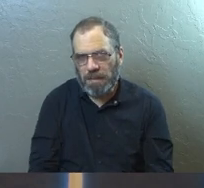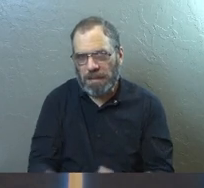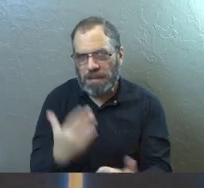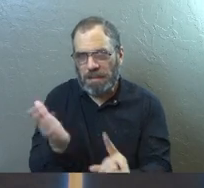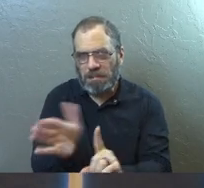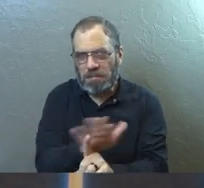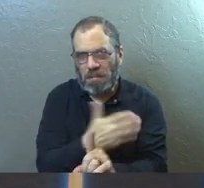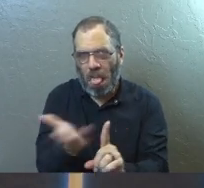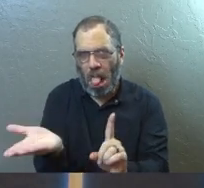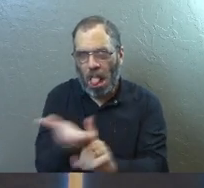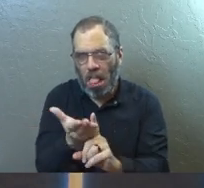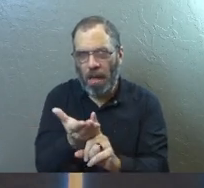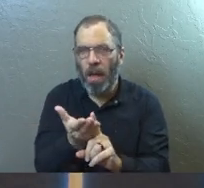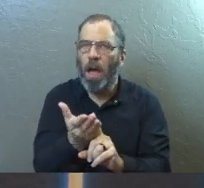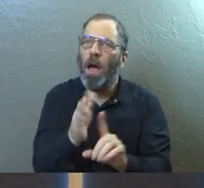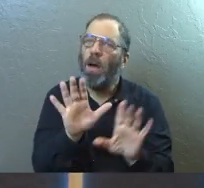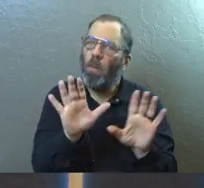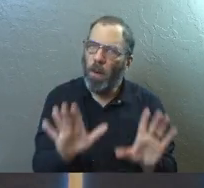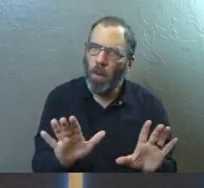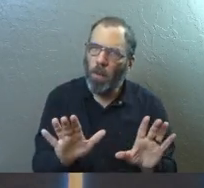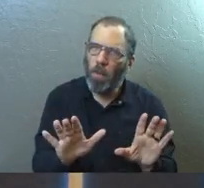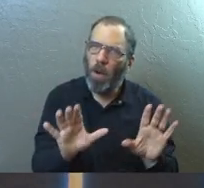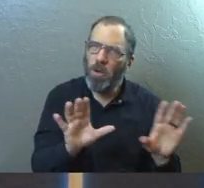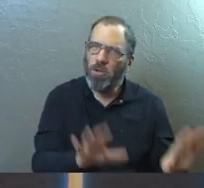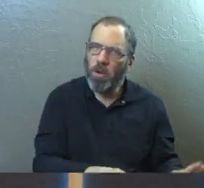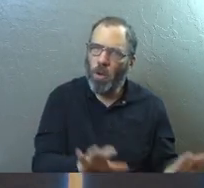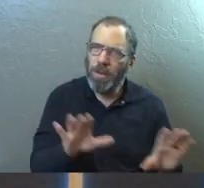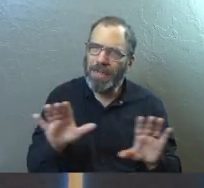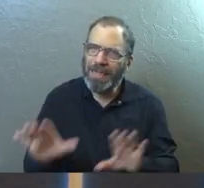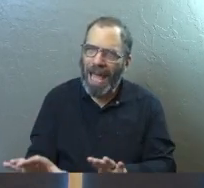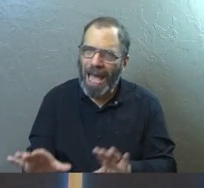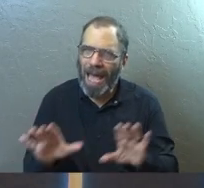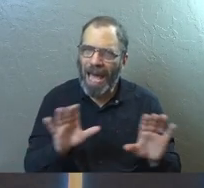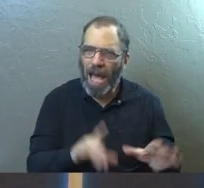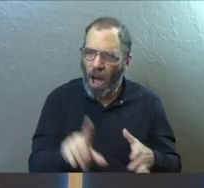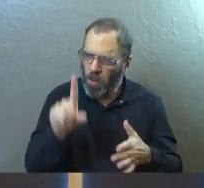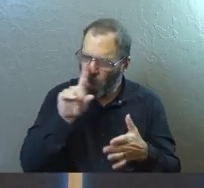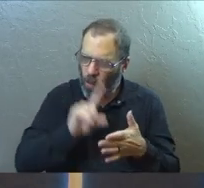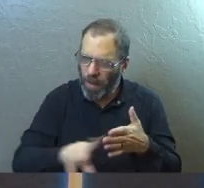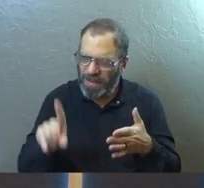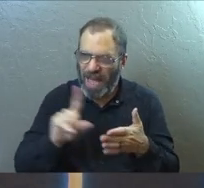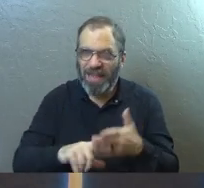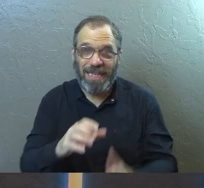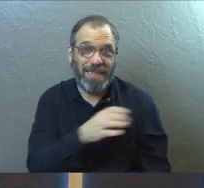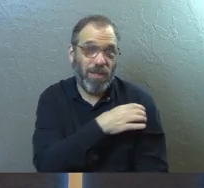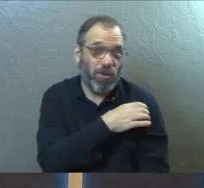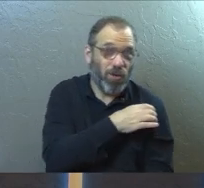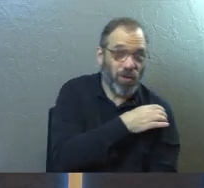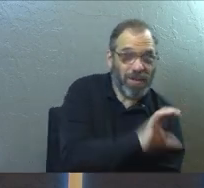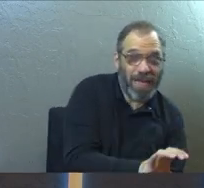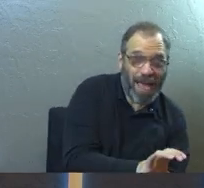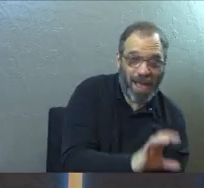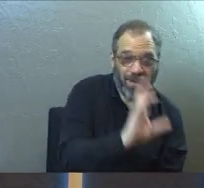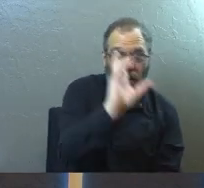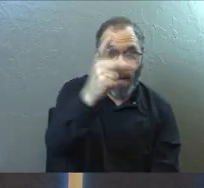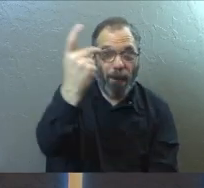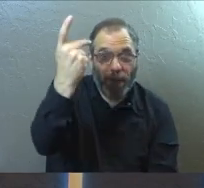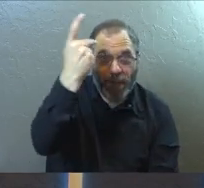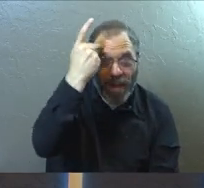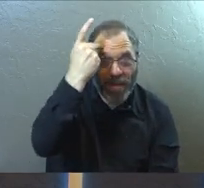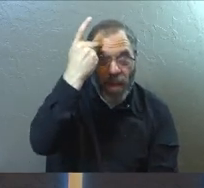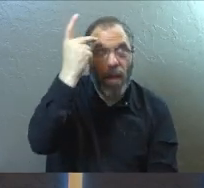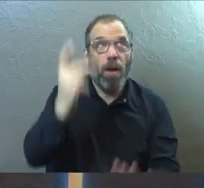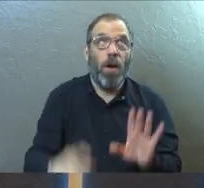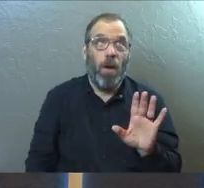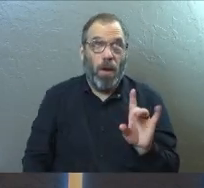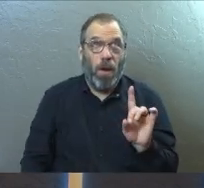Slow it down. Ask the questions. Do the research. This is in Christianity. This is in politics. Let